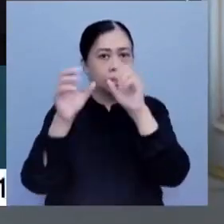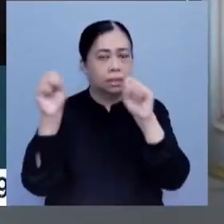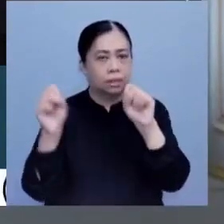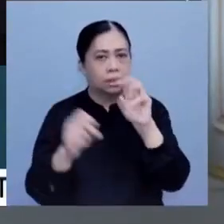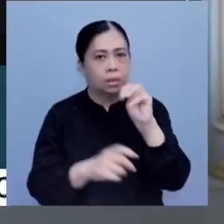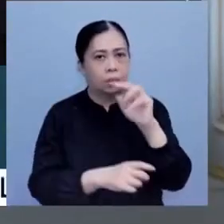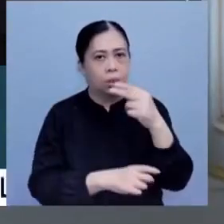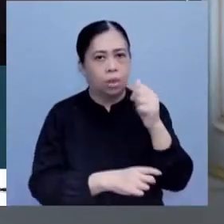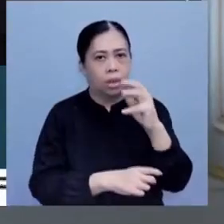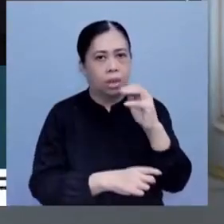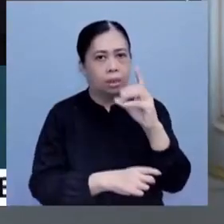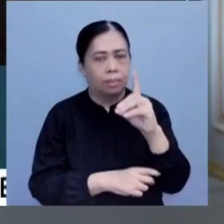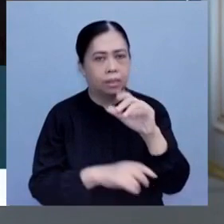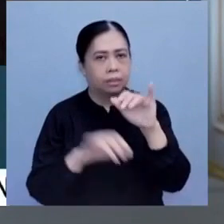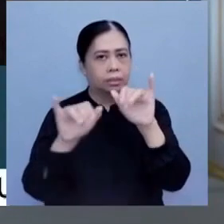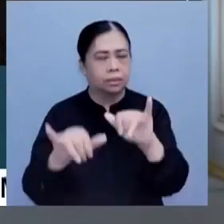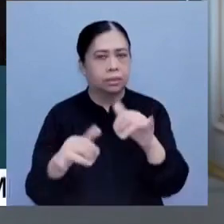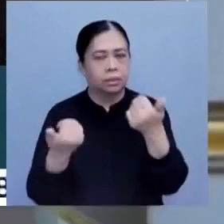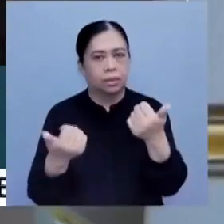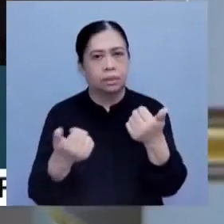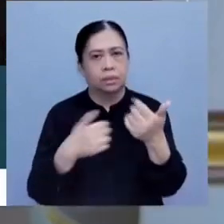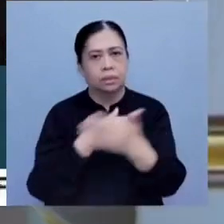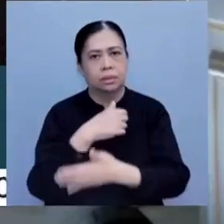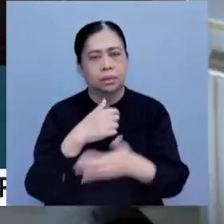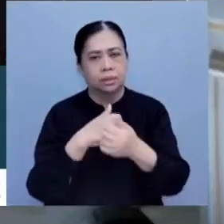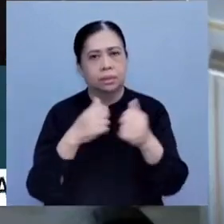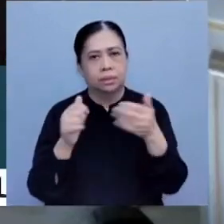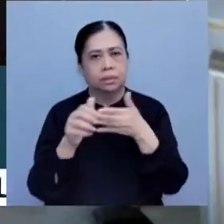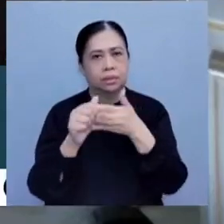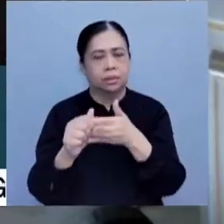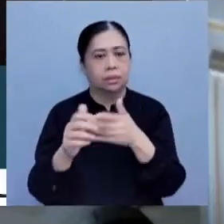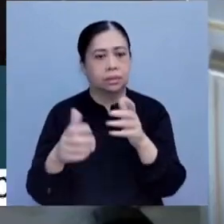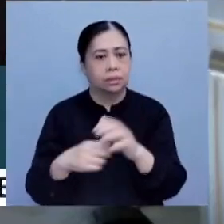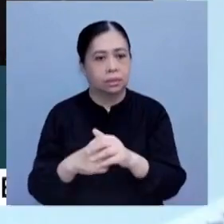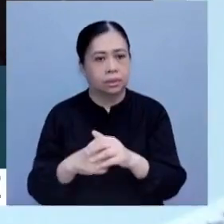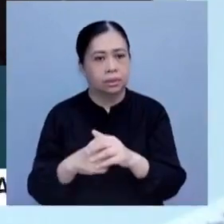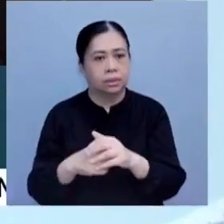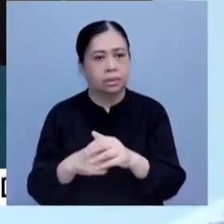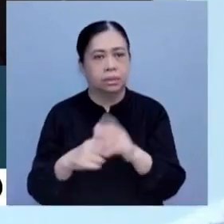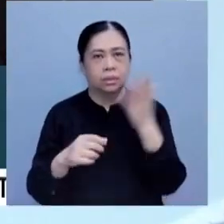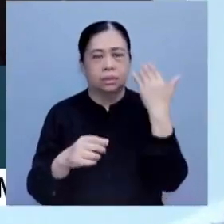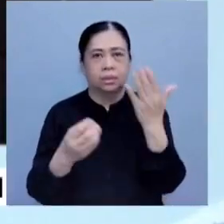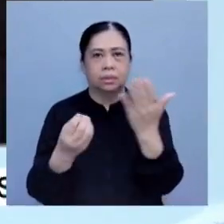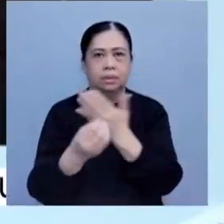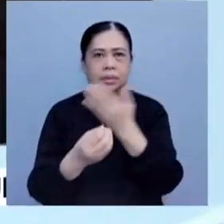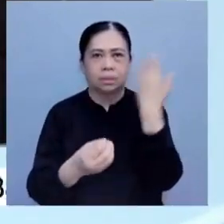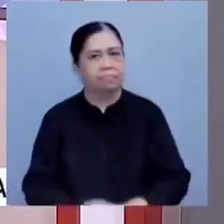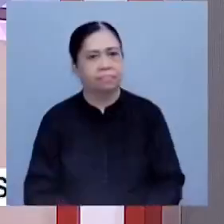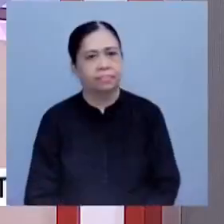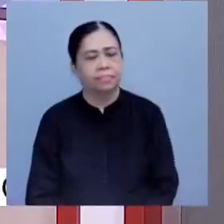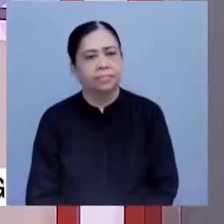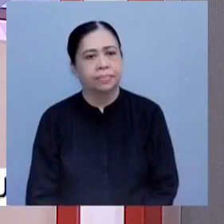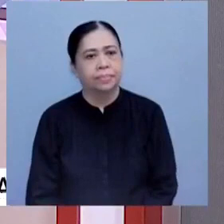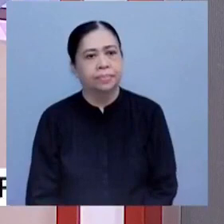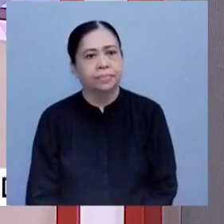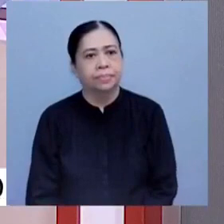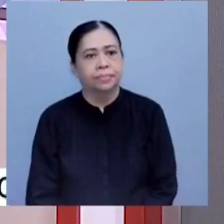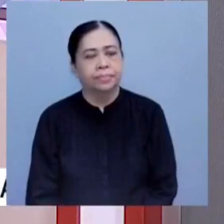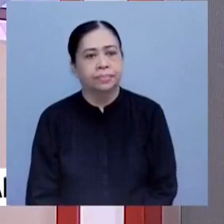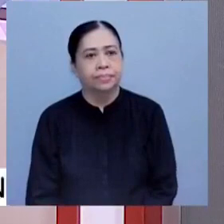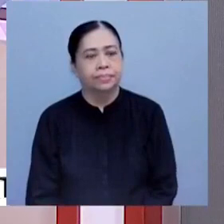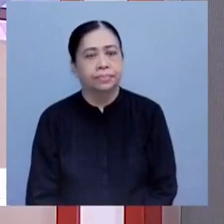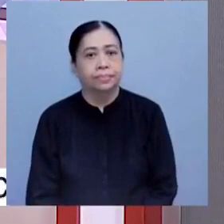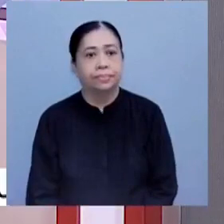Bazoum remains the country's legitimate leader. Bazoum was toppled in a coup back in July. Ethnic